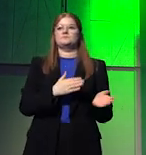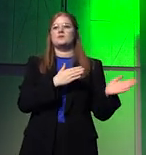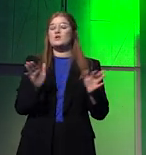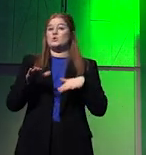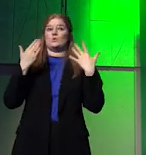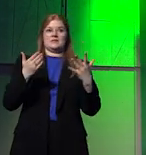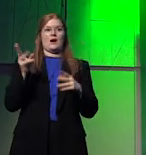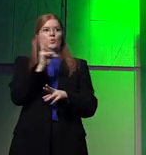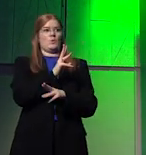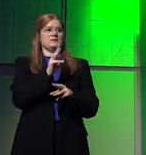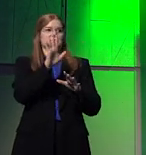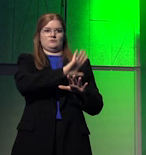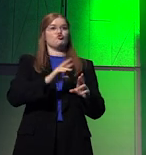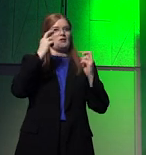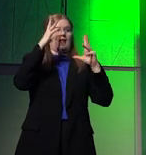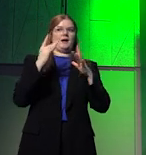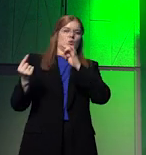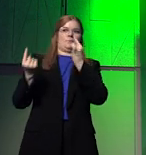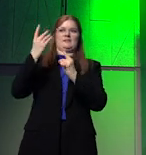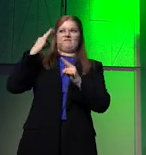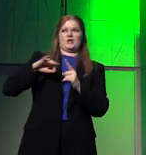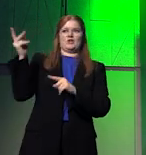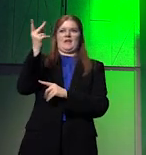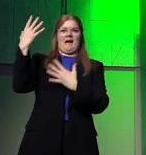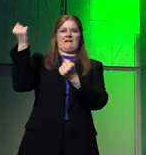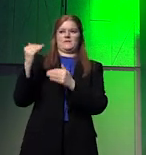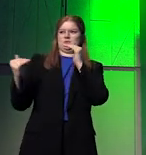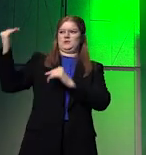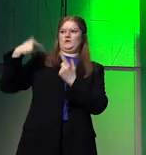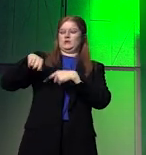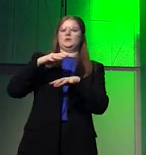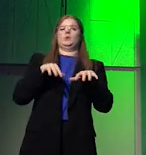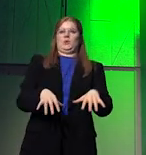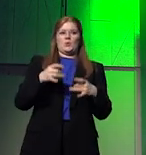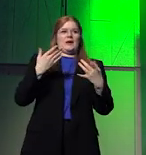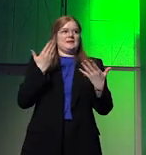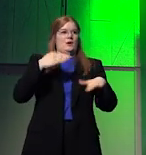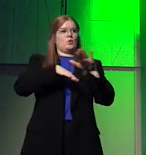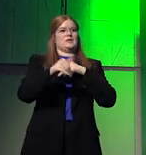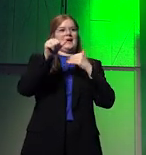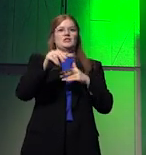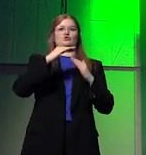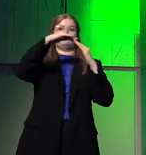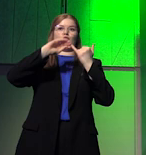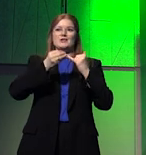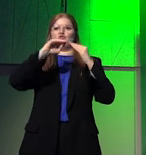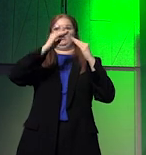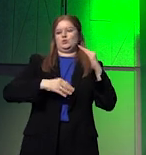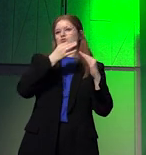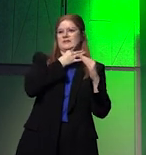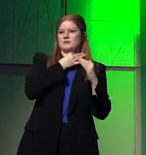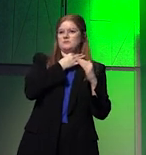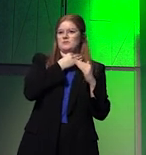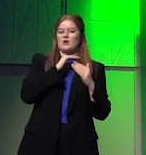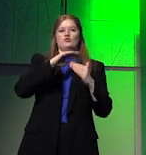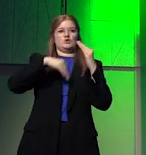the West has woken up to the extent of the competitive advantage of these two actors, we've entered officially the age of de-risking, de-risking